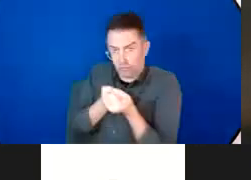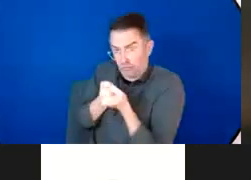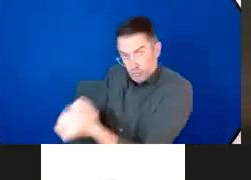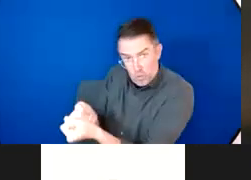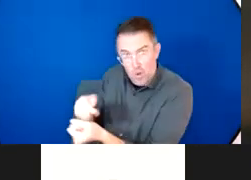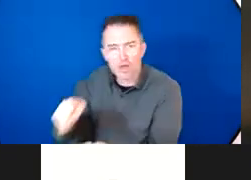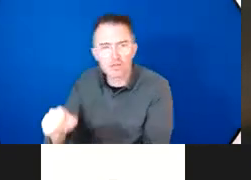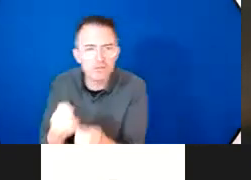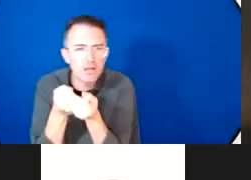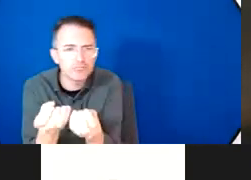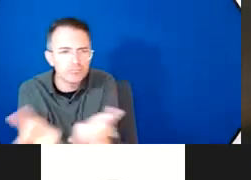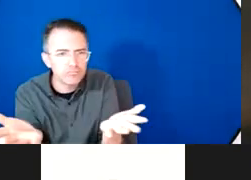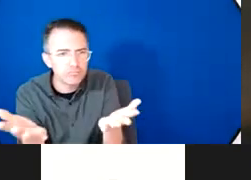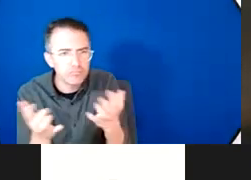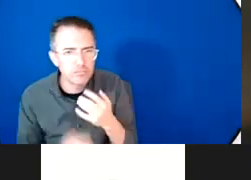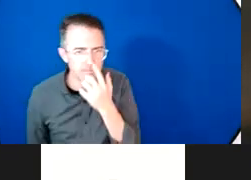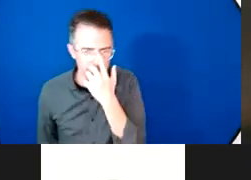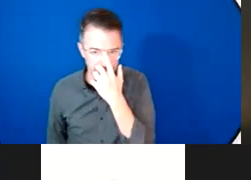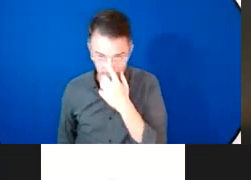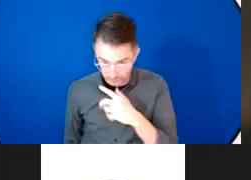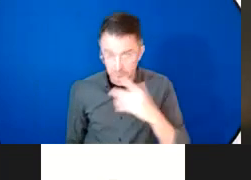advancing MISP for SRH